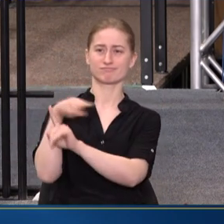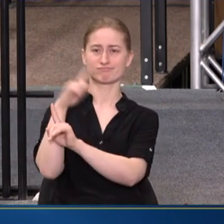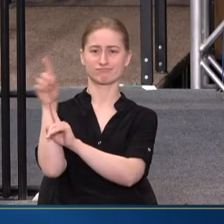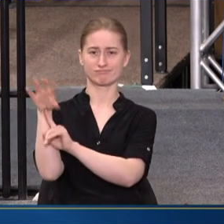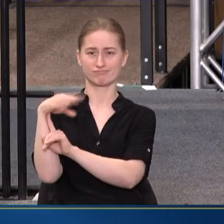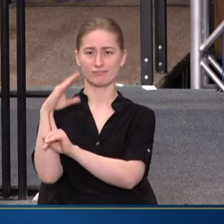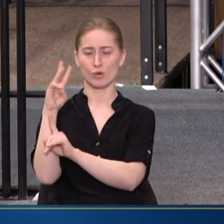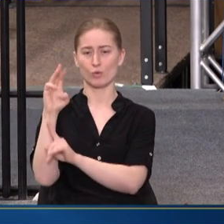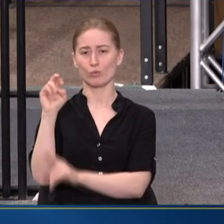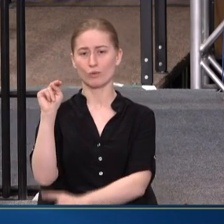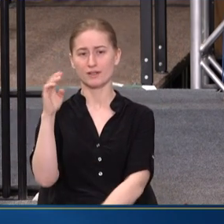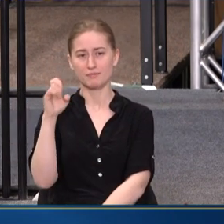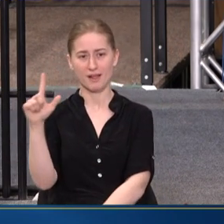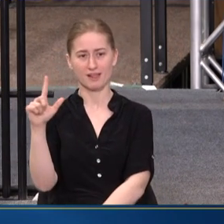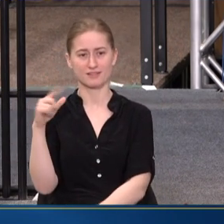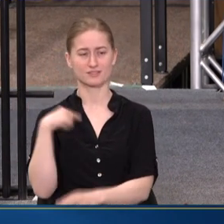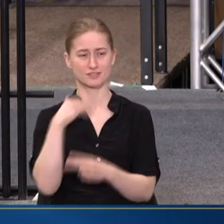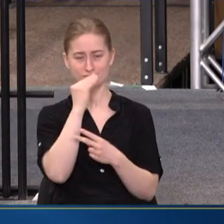HALLAND HAS TULIFS.